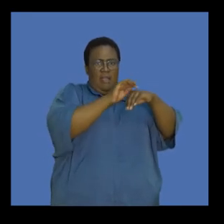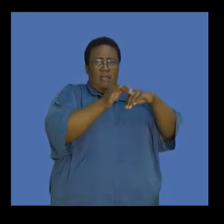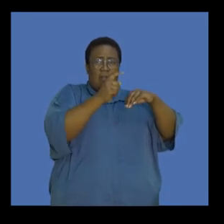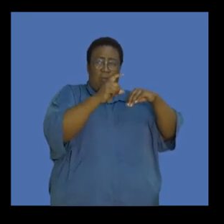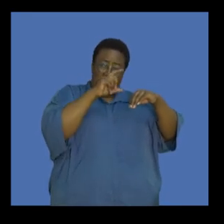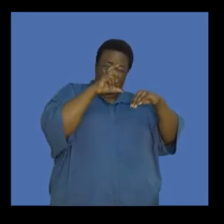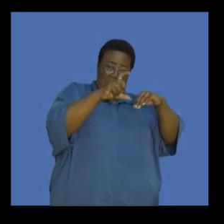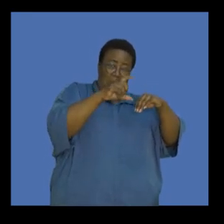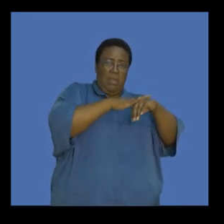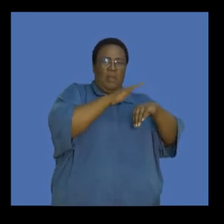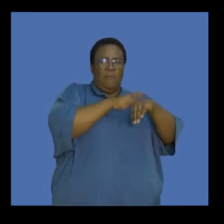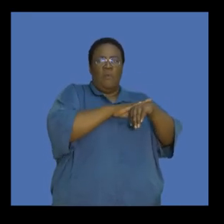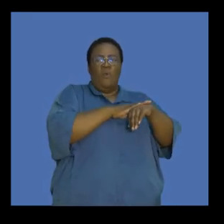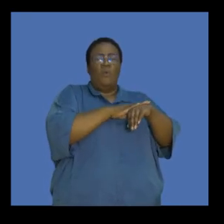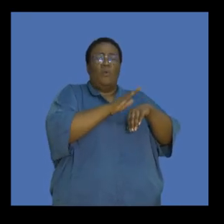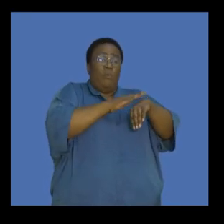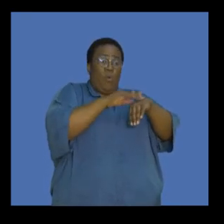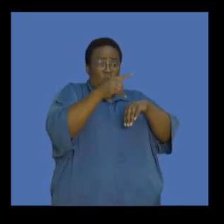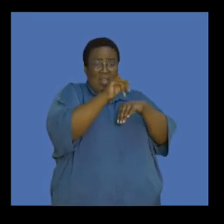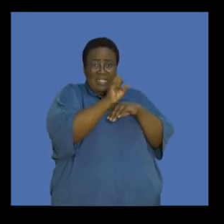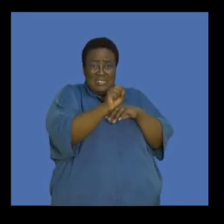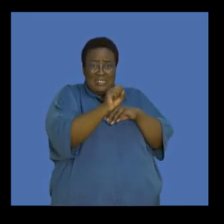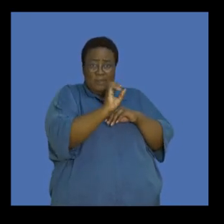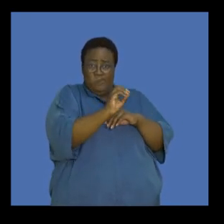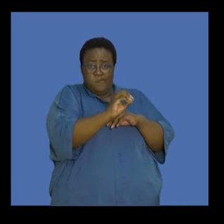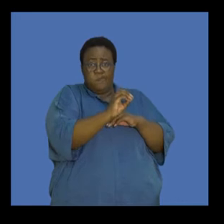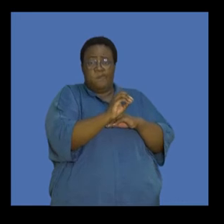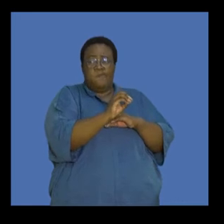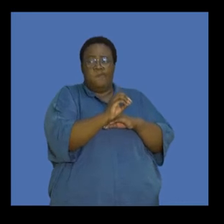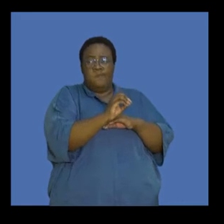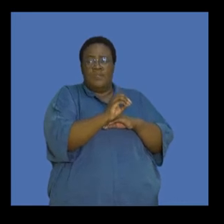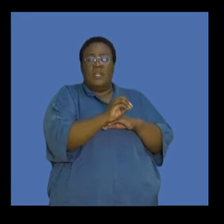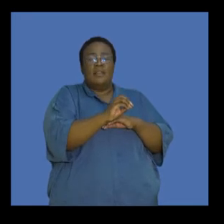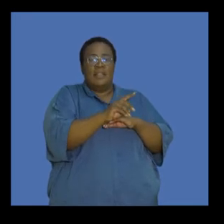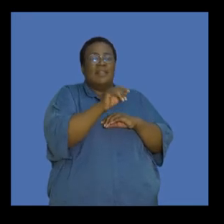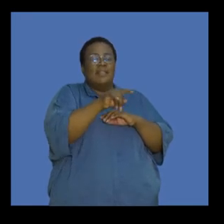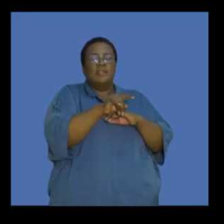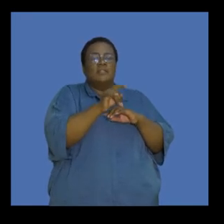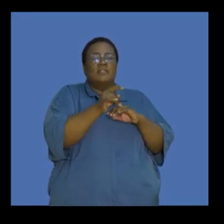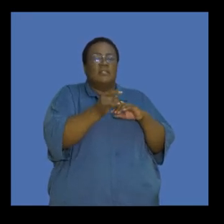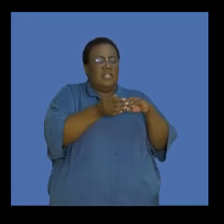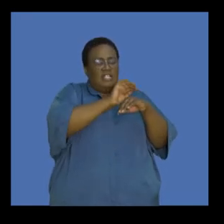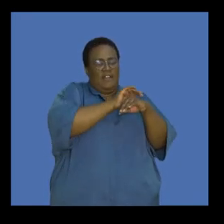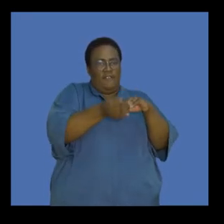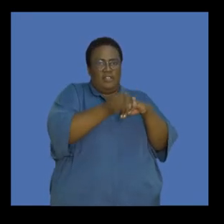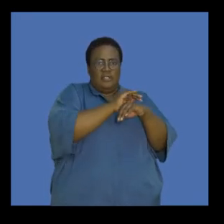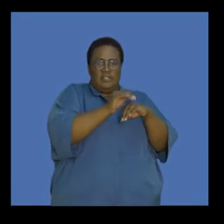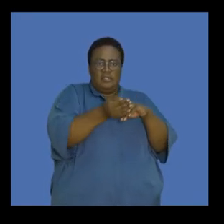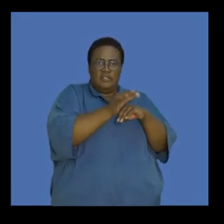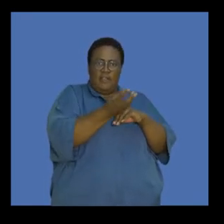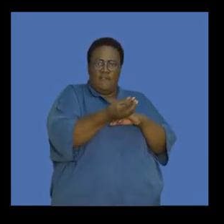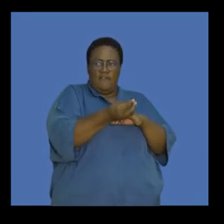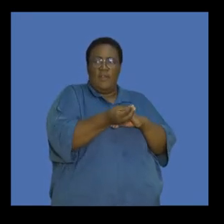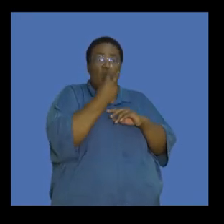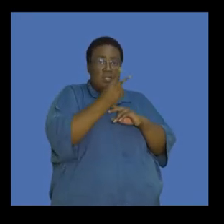more dense. There are more greenhouse gases as indicated. And this forms a reflective surface. So now we see